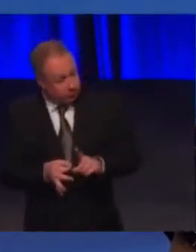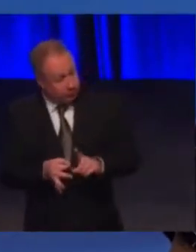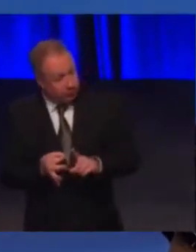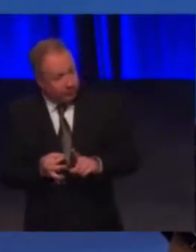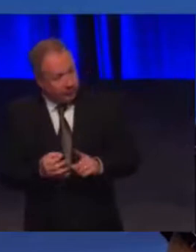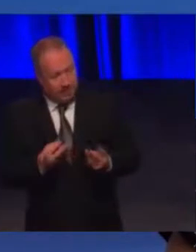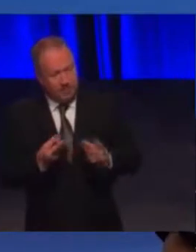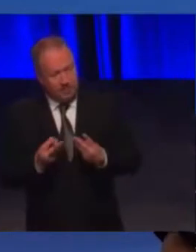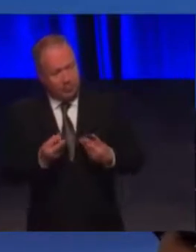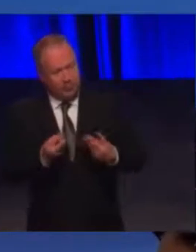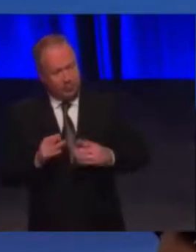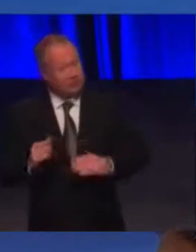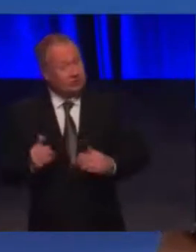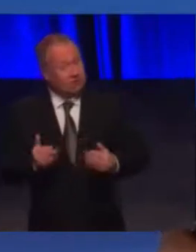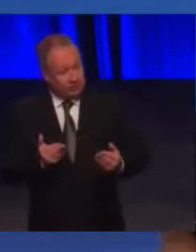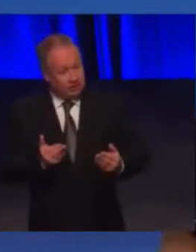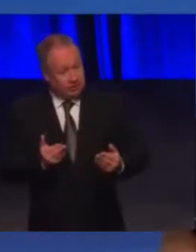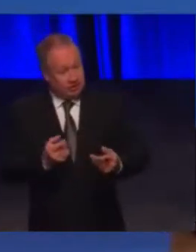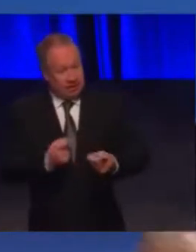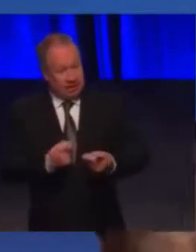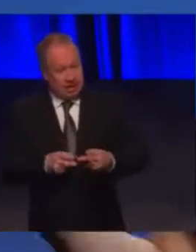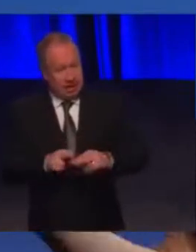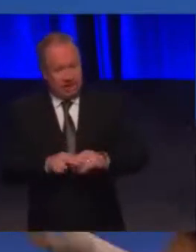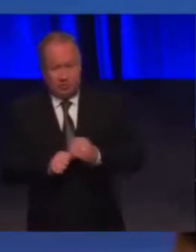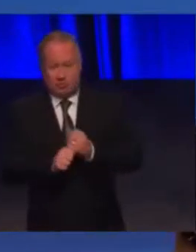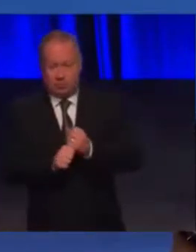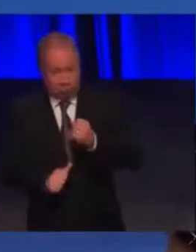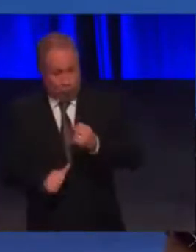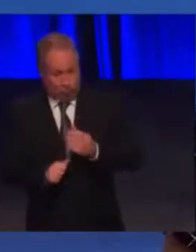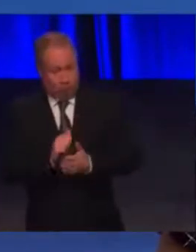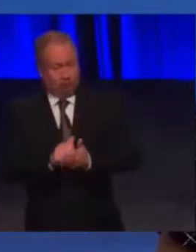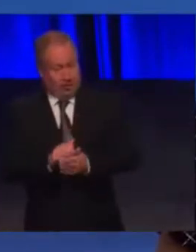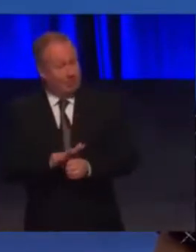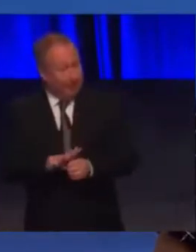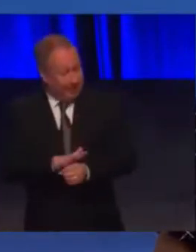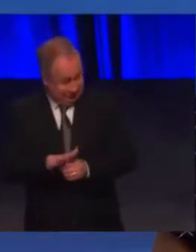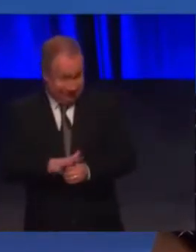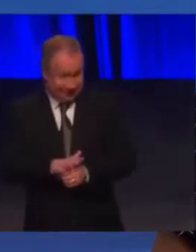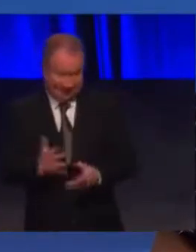service stations as long as you poo when you're in the vicinity of one of them.